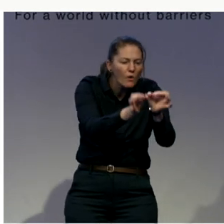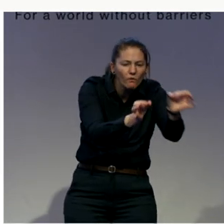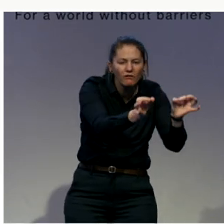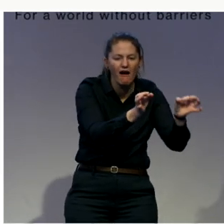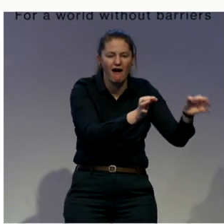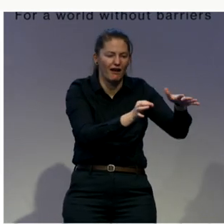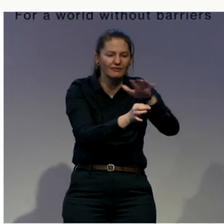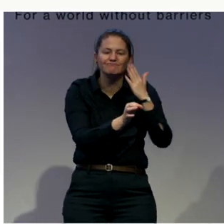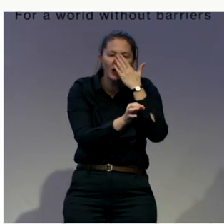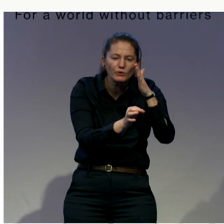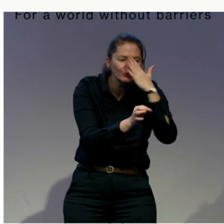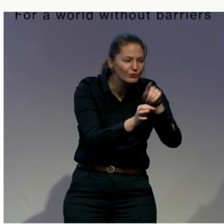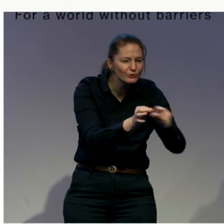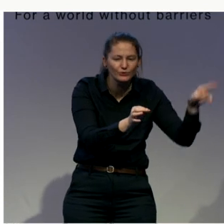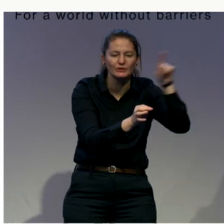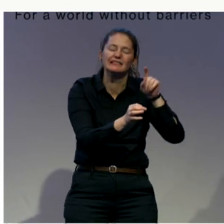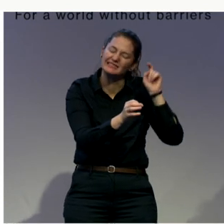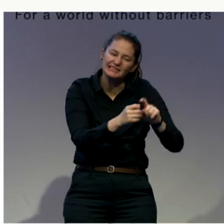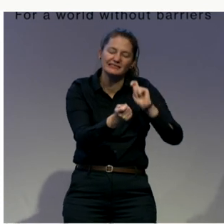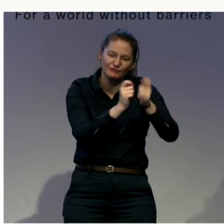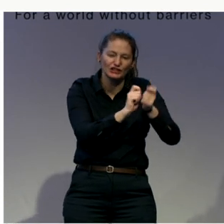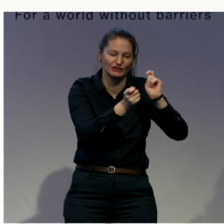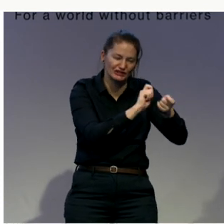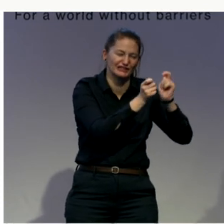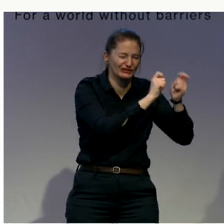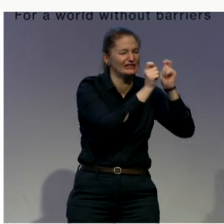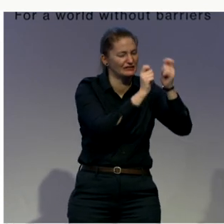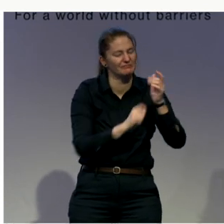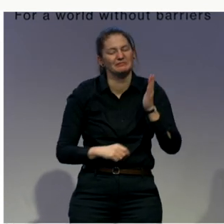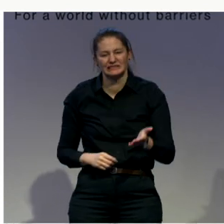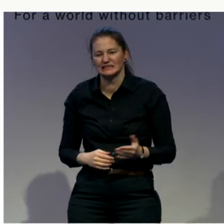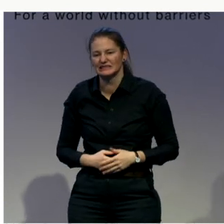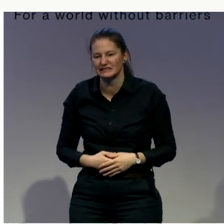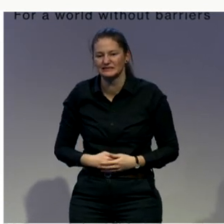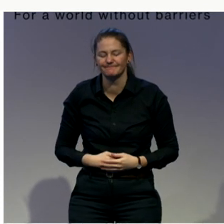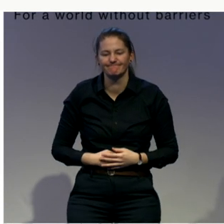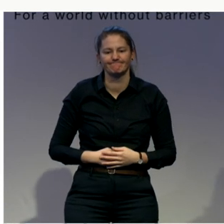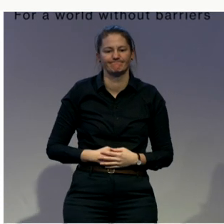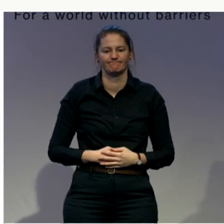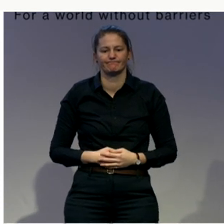Okay, so we've got two minutes. Are there any last minute questions?